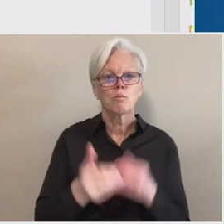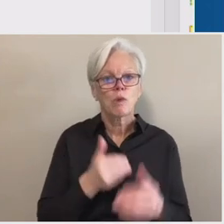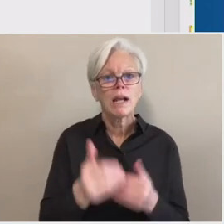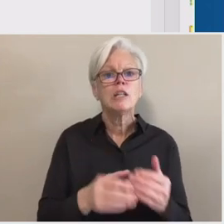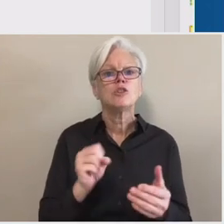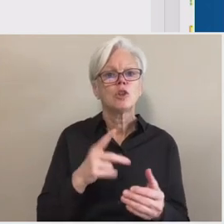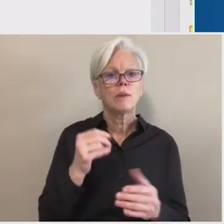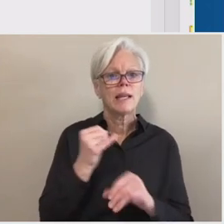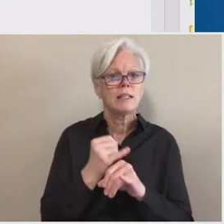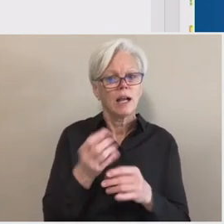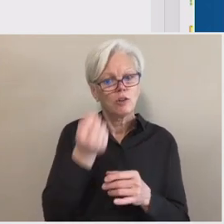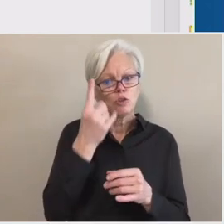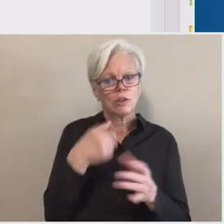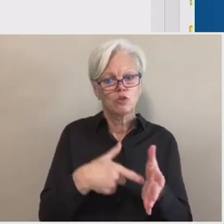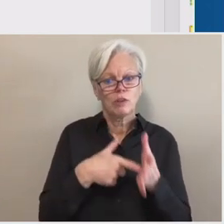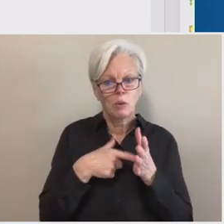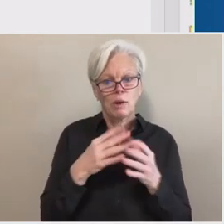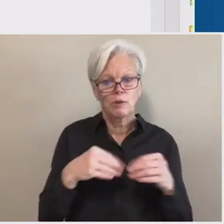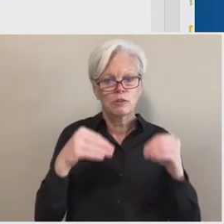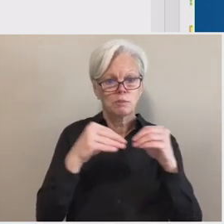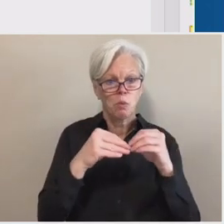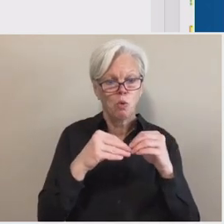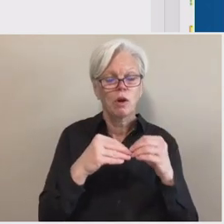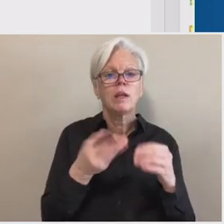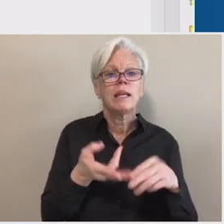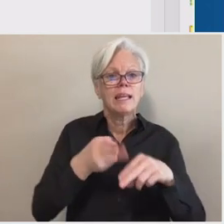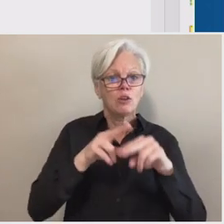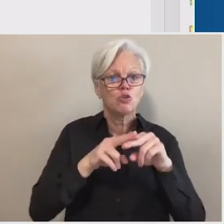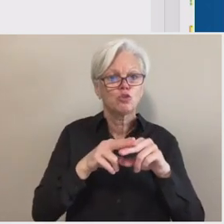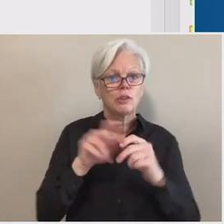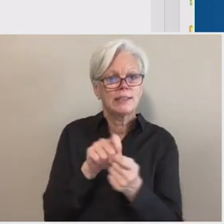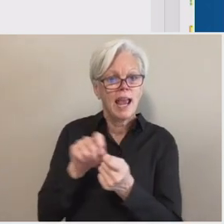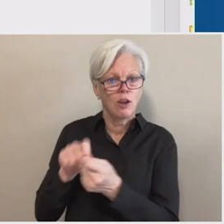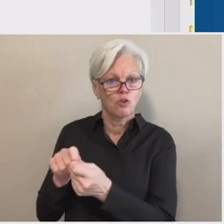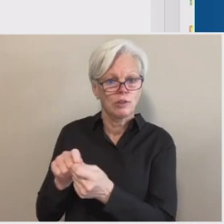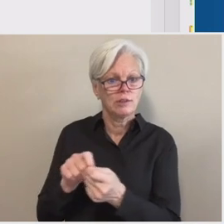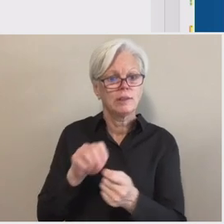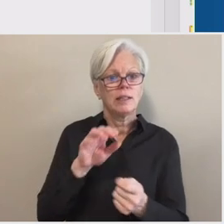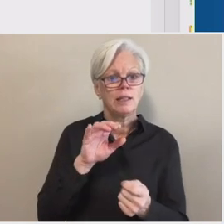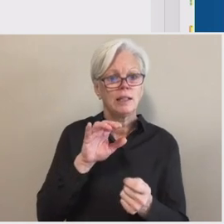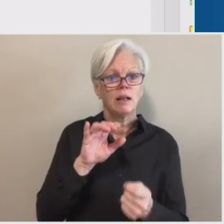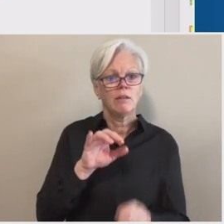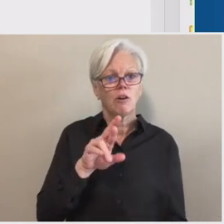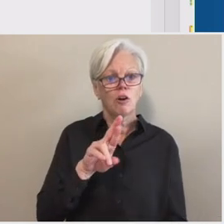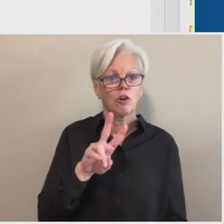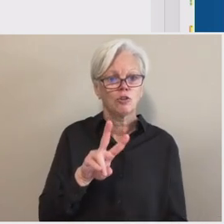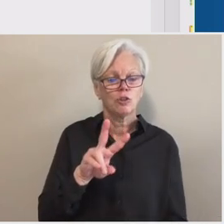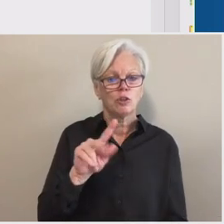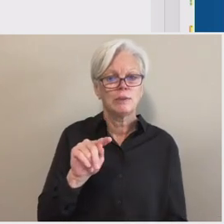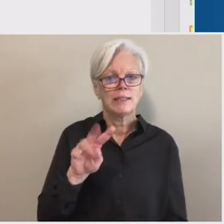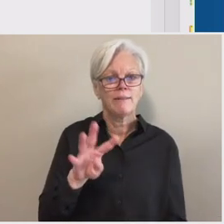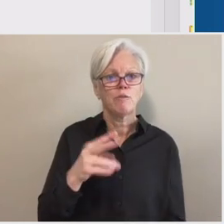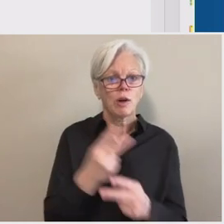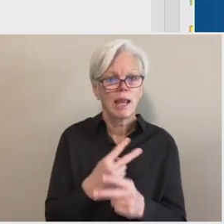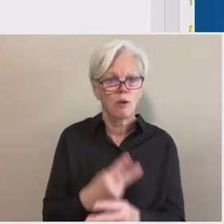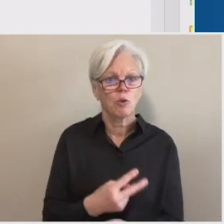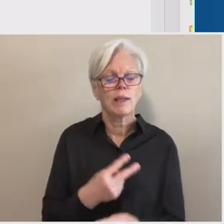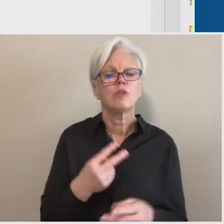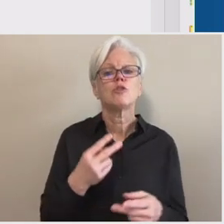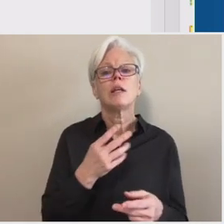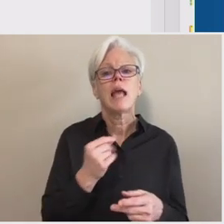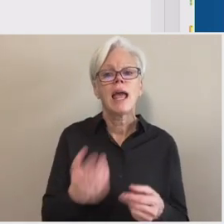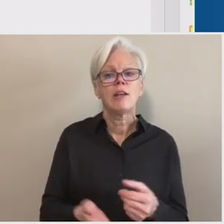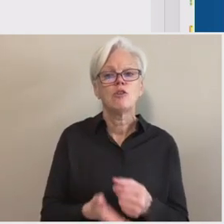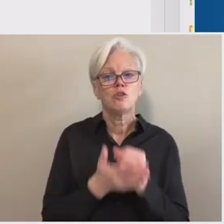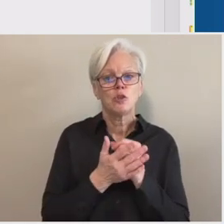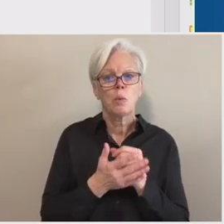requirements, to increase the accuracy of the R2-T4 calculations, uh, but also to, uh, to, to help withdrawn